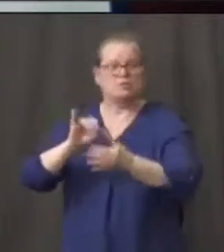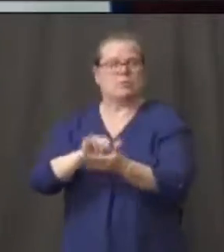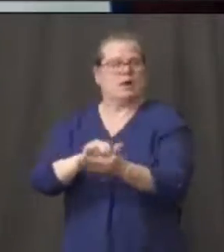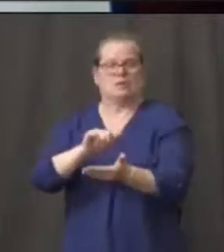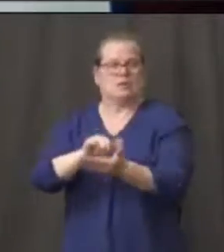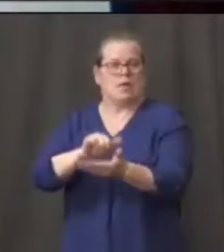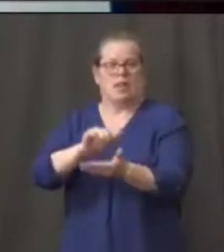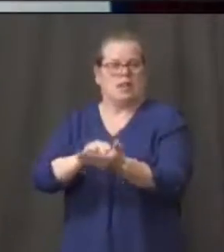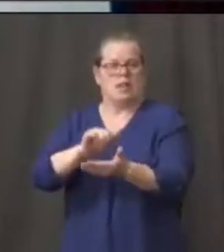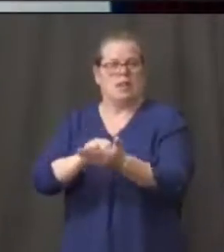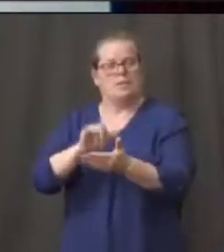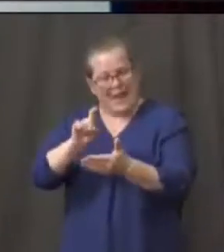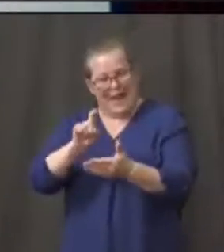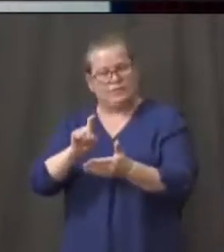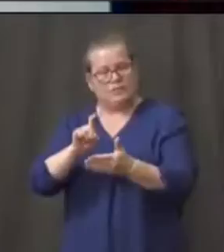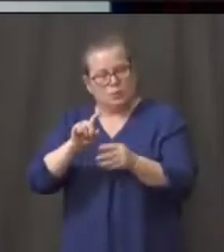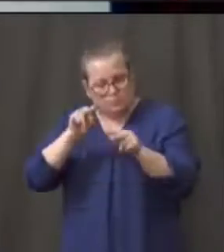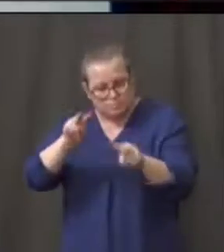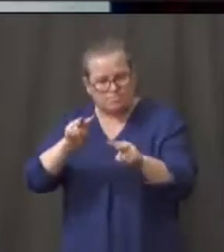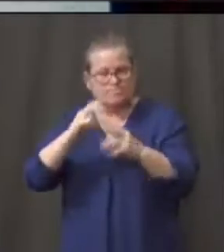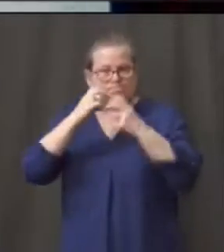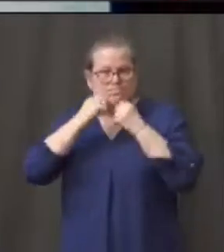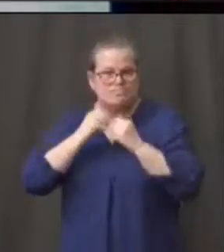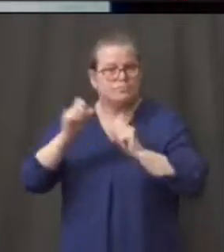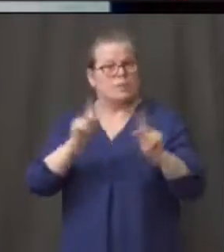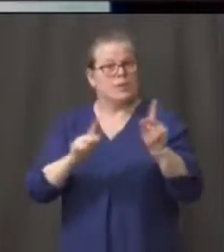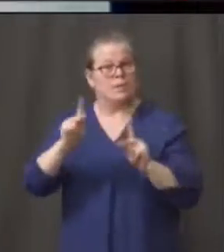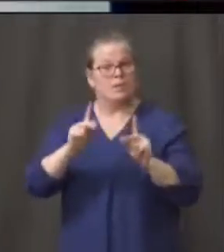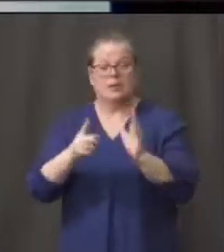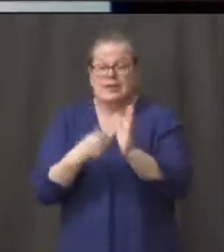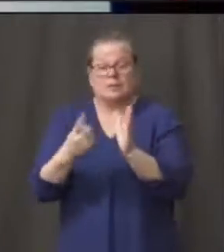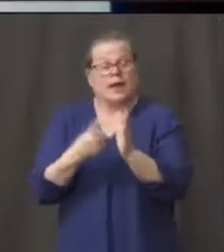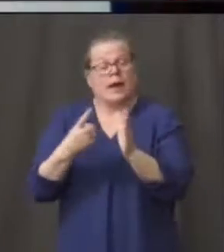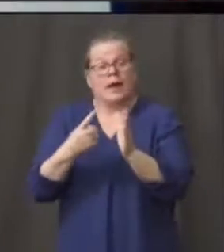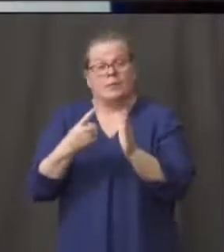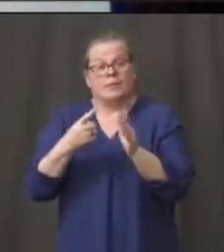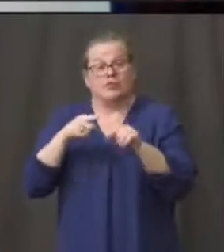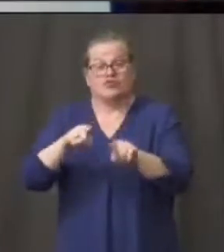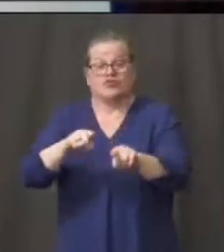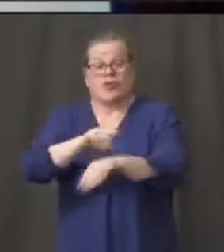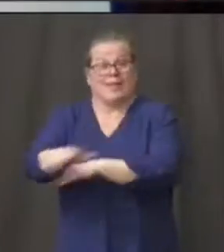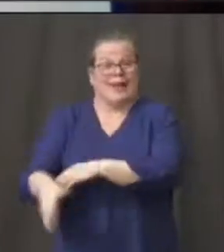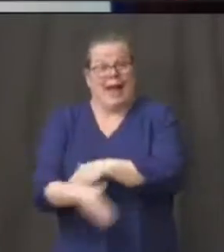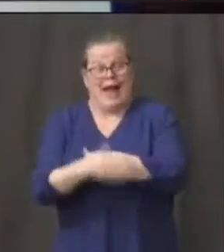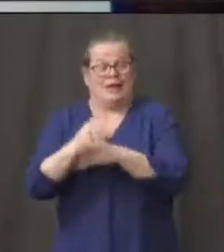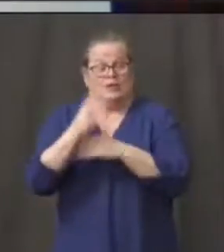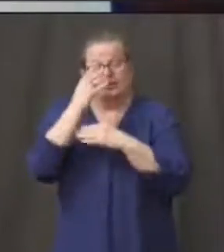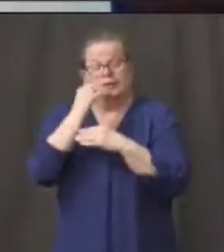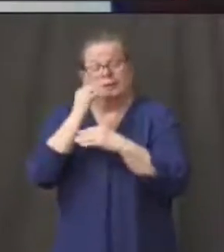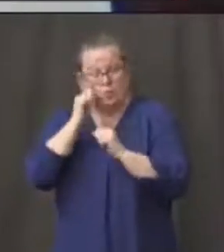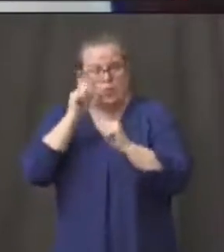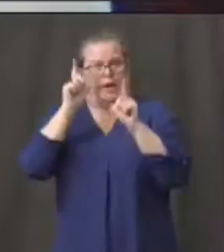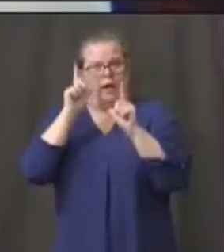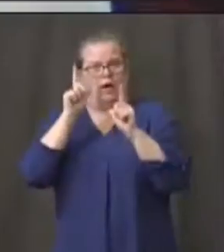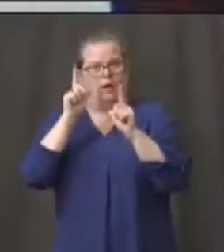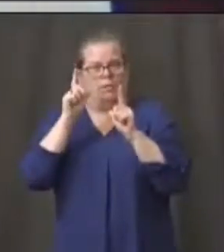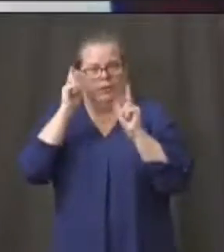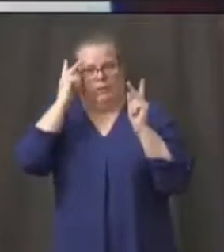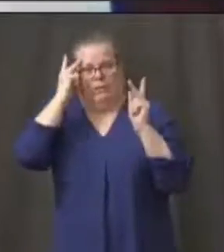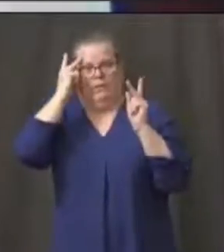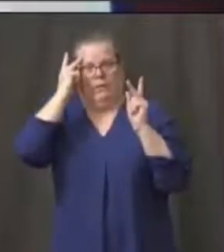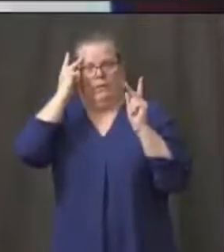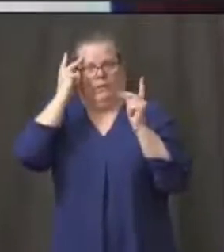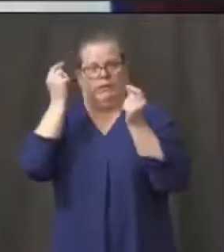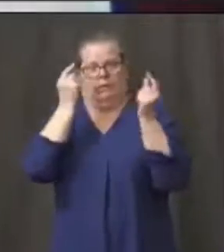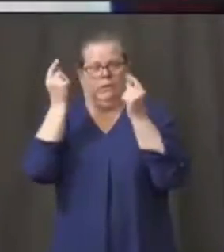There are times, I think, you know, where you wake up in the middle of the night and you're scared because you just don't know what this will mean for for some of the